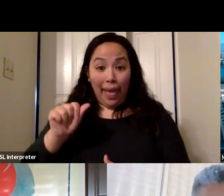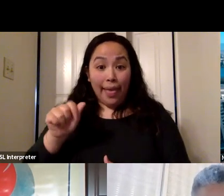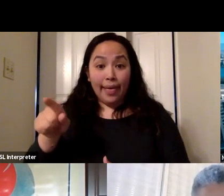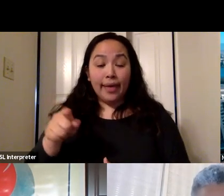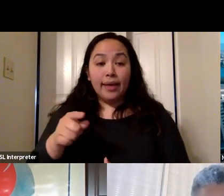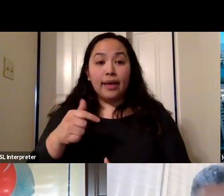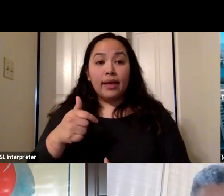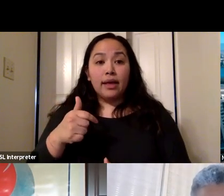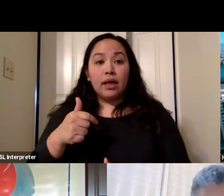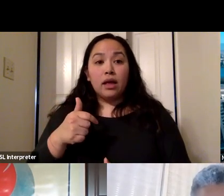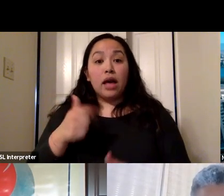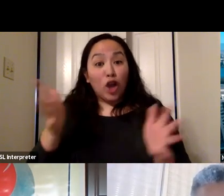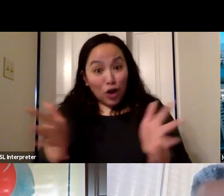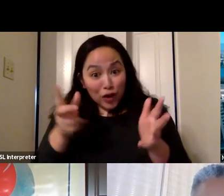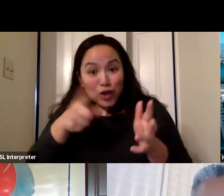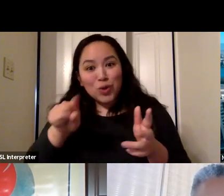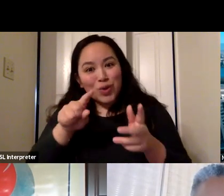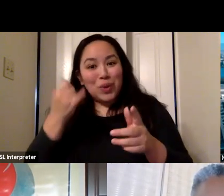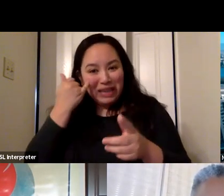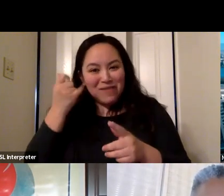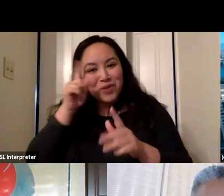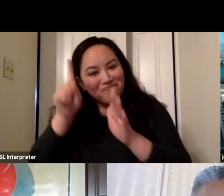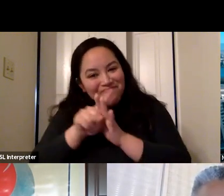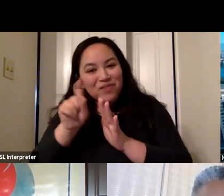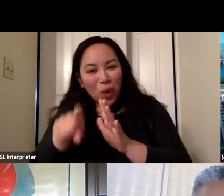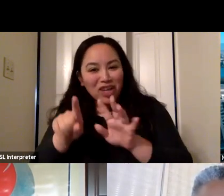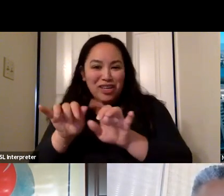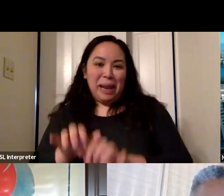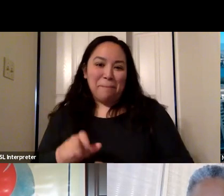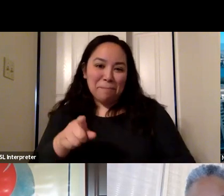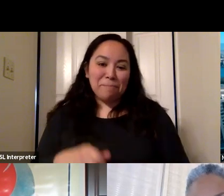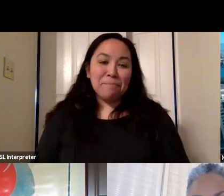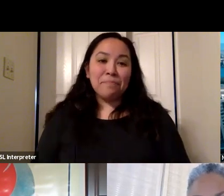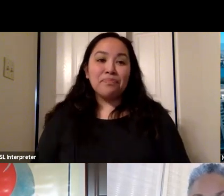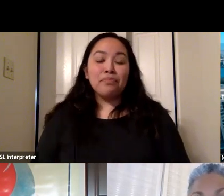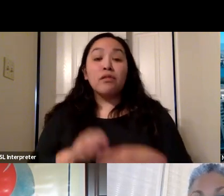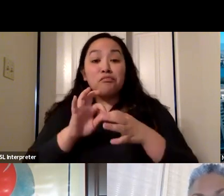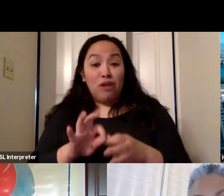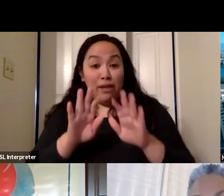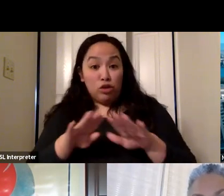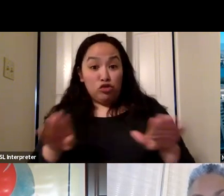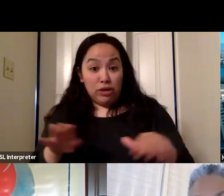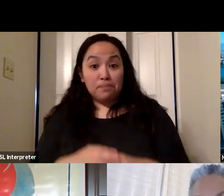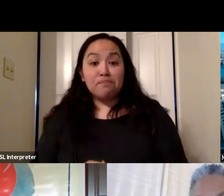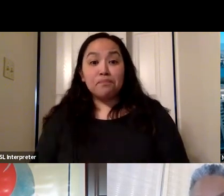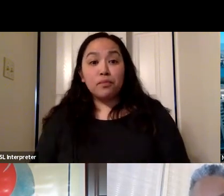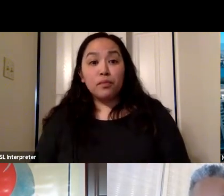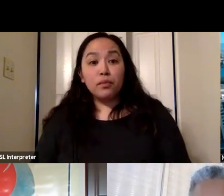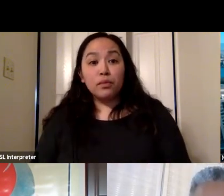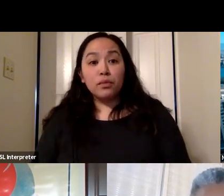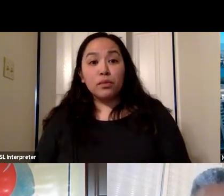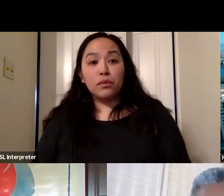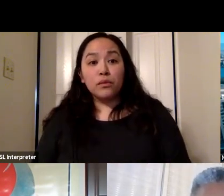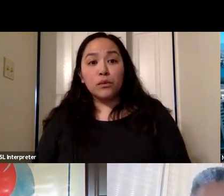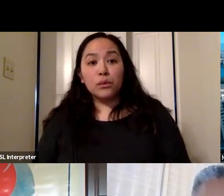encourage our attendees to keep putting questions in there. The next two are related to children. The first question is, how